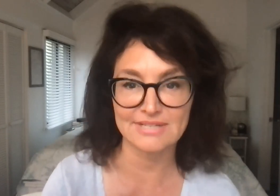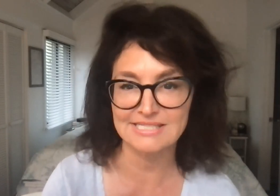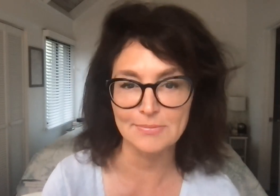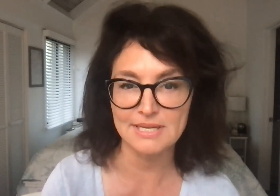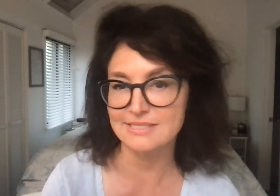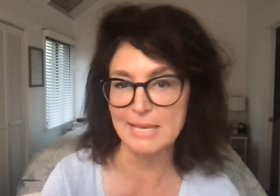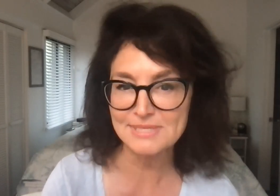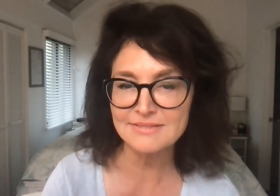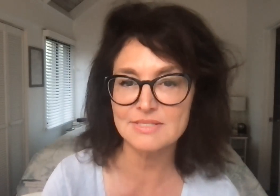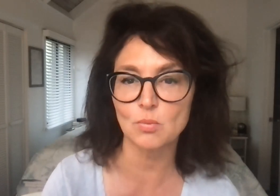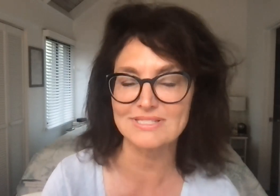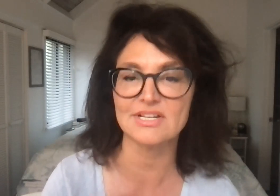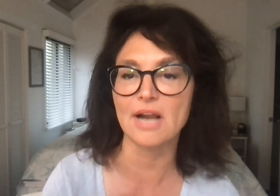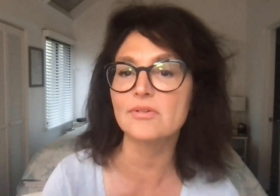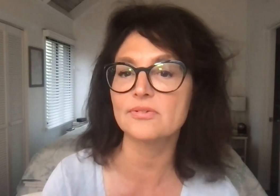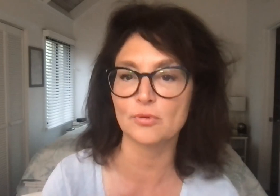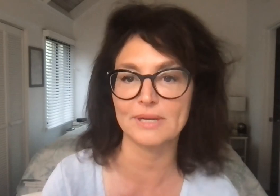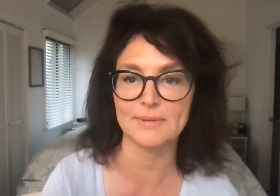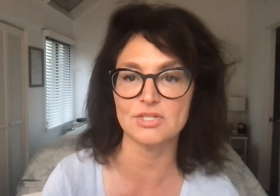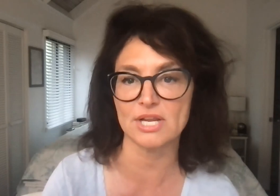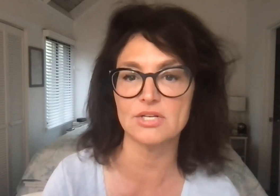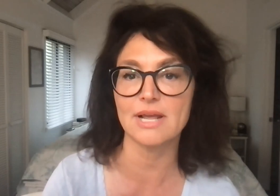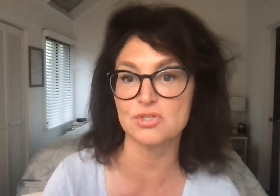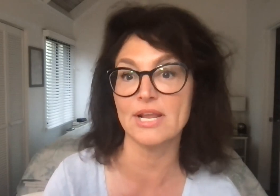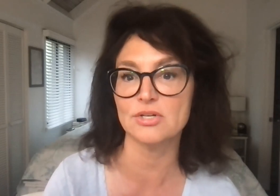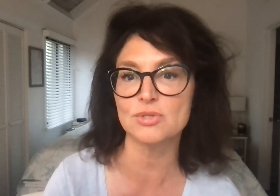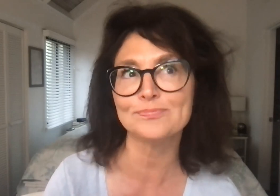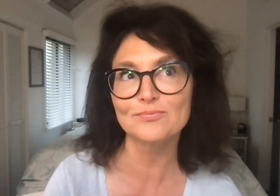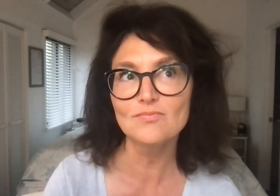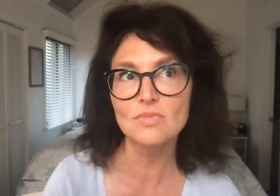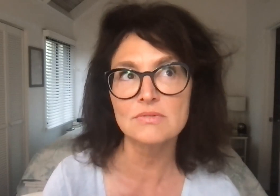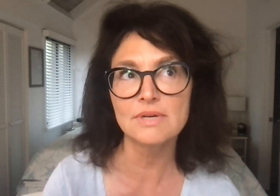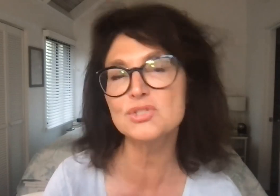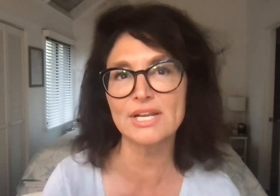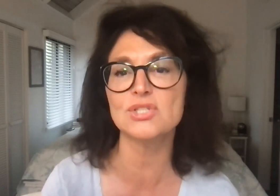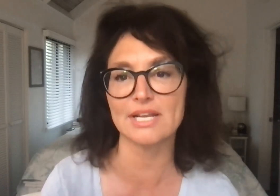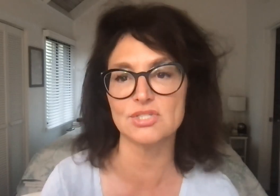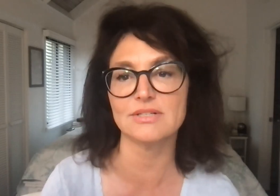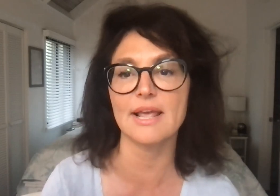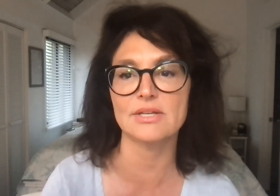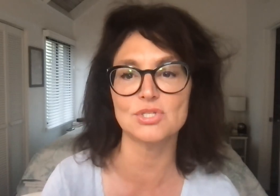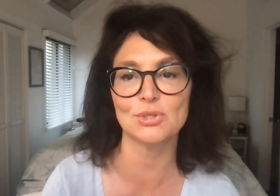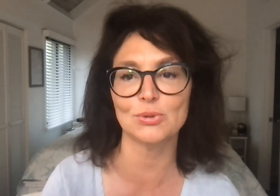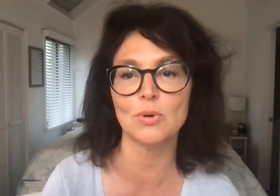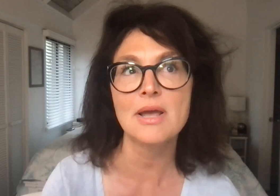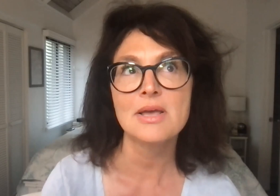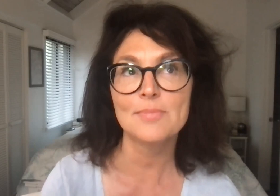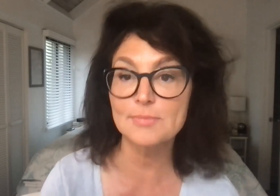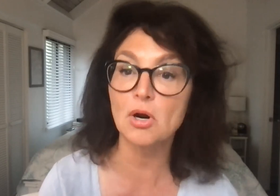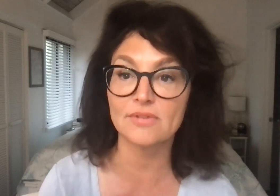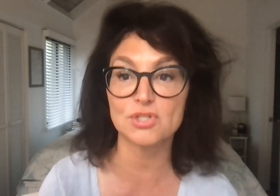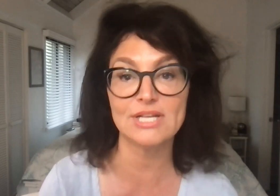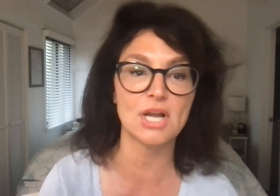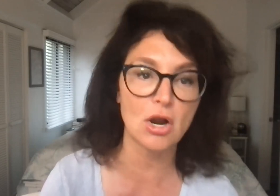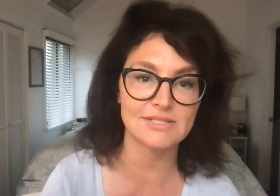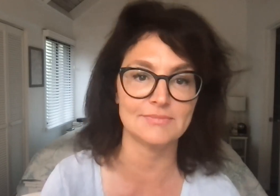passive accept acceptance wasn't enough for me to be a chain, a change, a change agent and to be